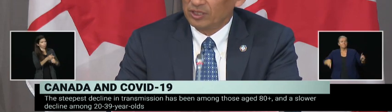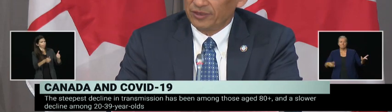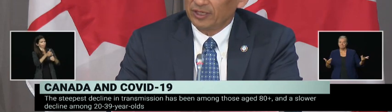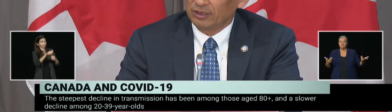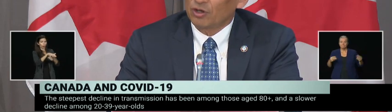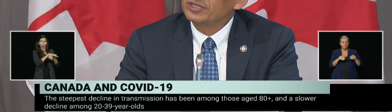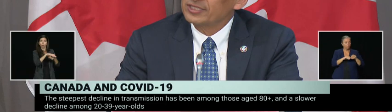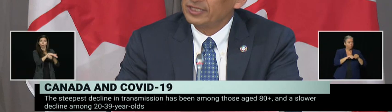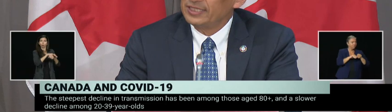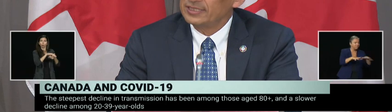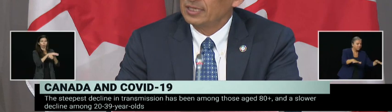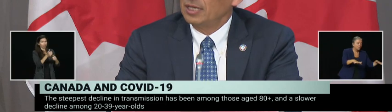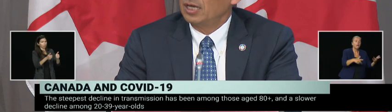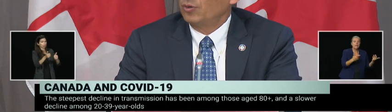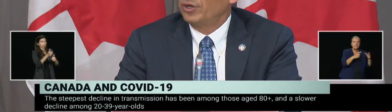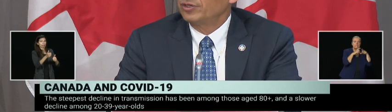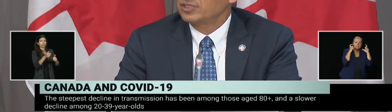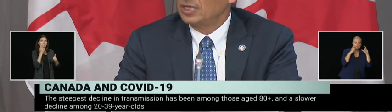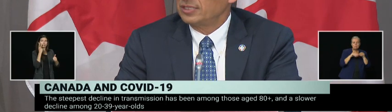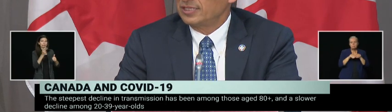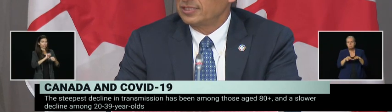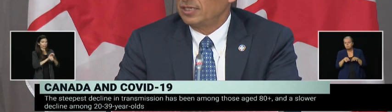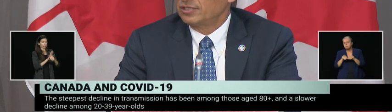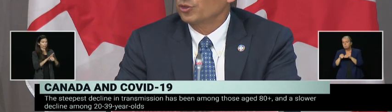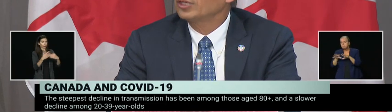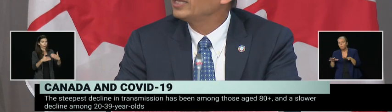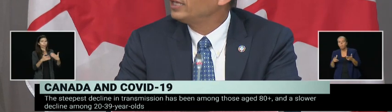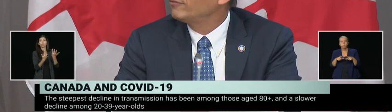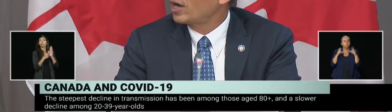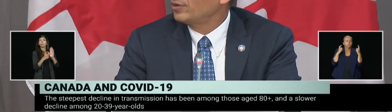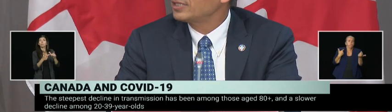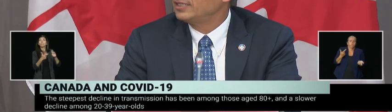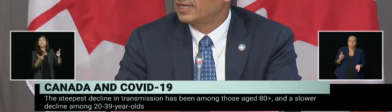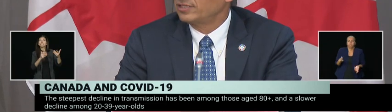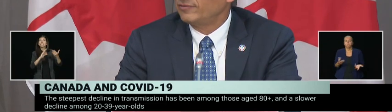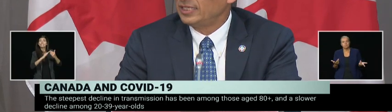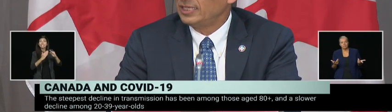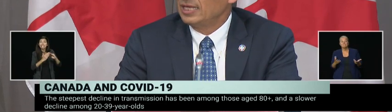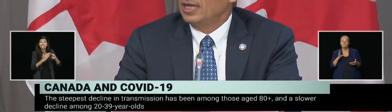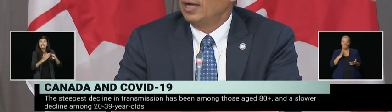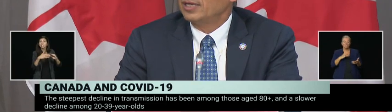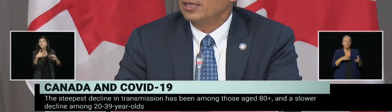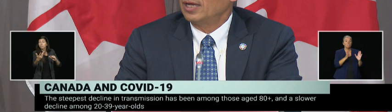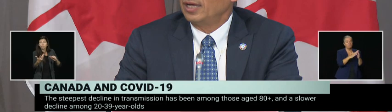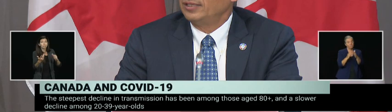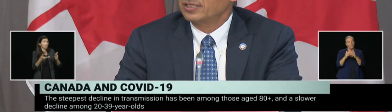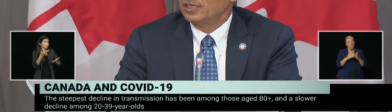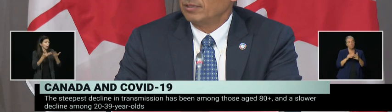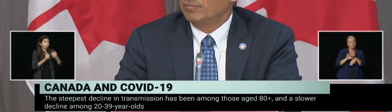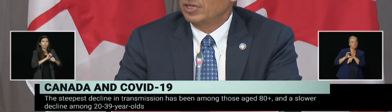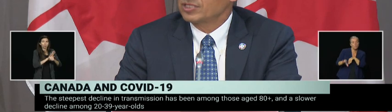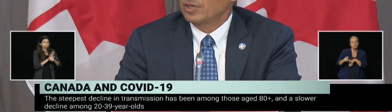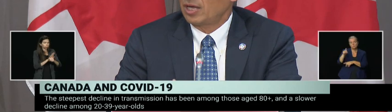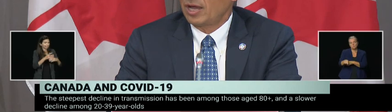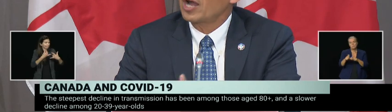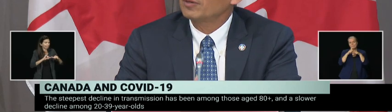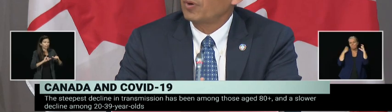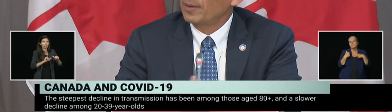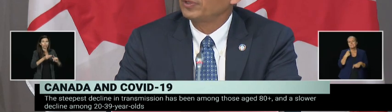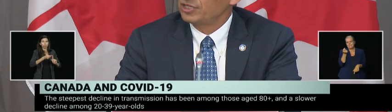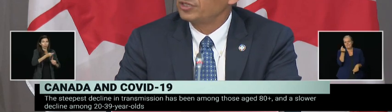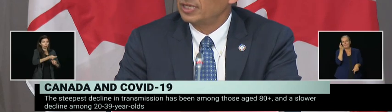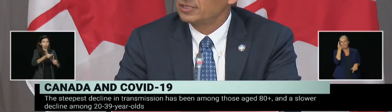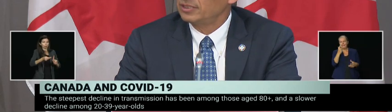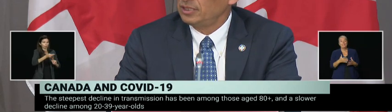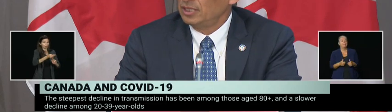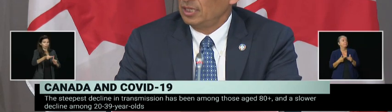Especially, I think, in large cities, whether it's, let's say, a circulating virus in the activity, and it's a much higher